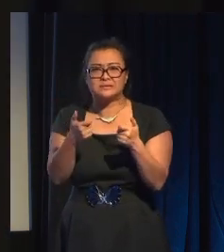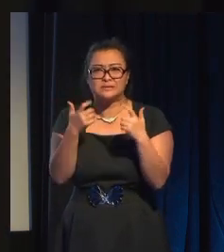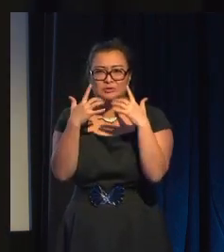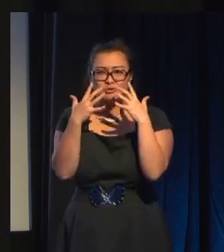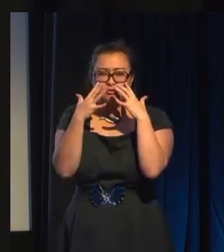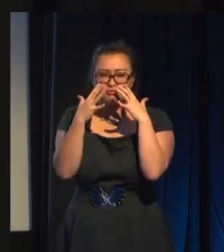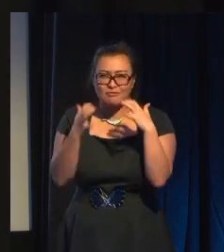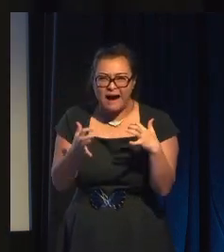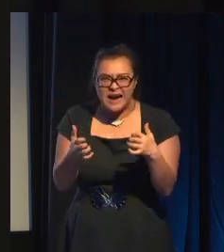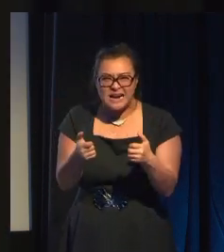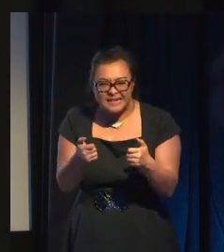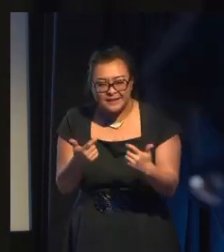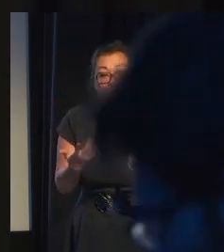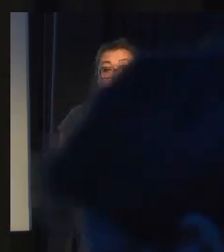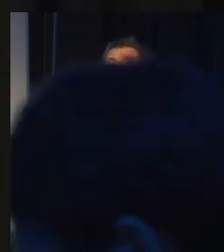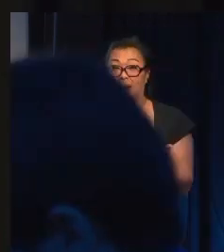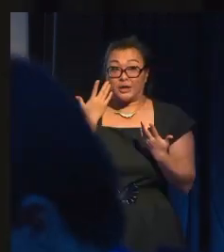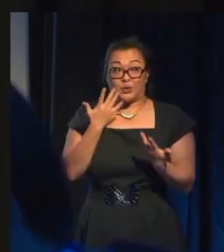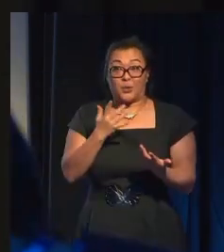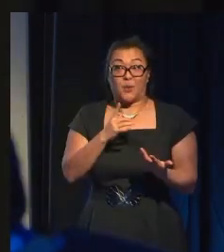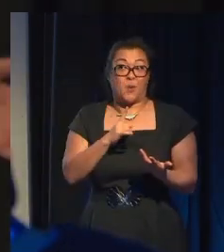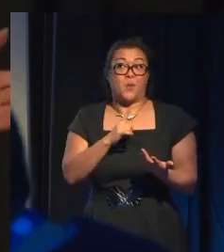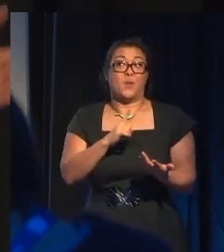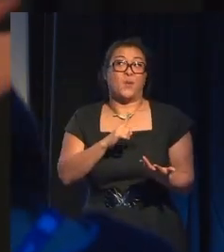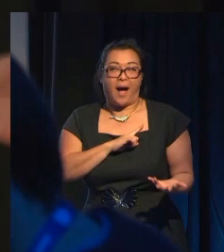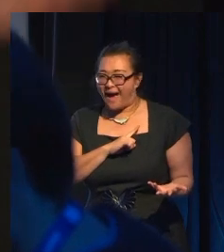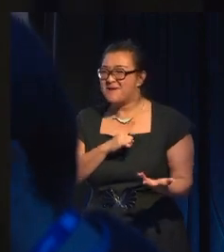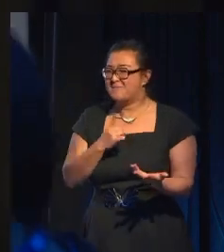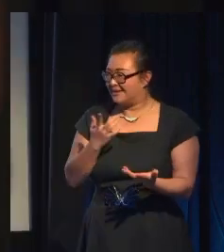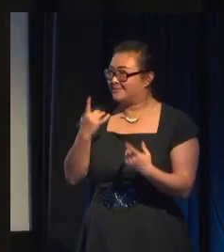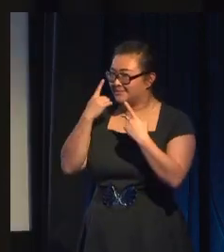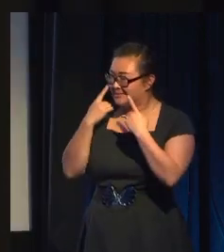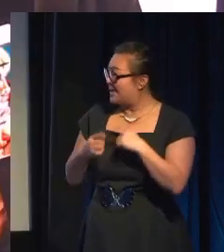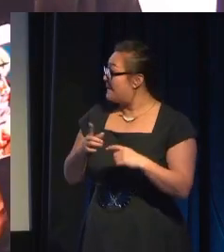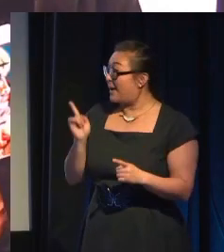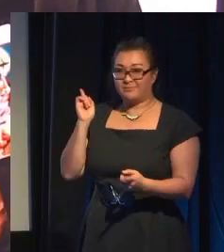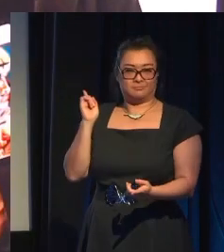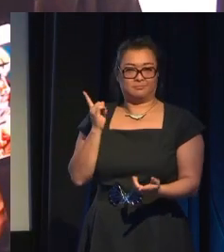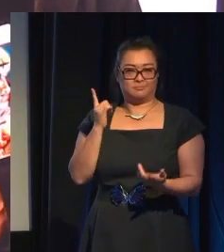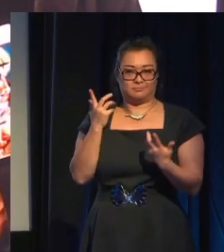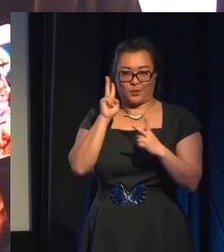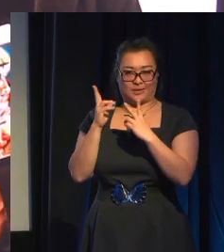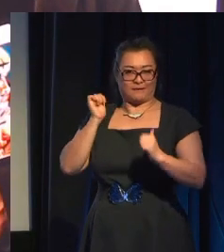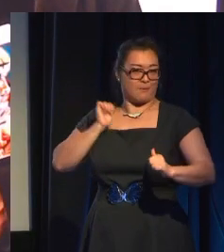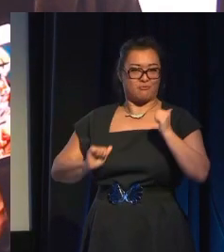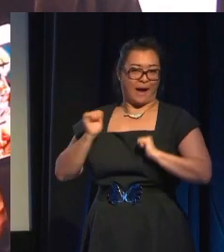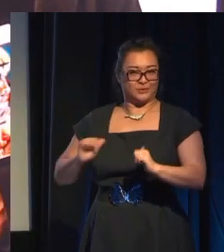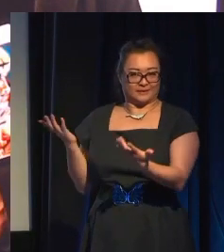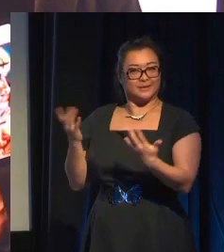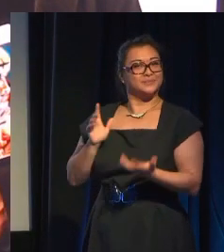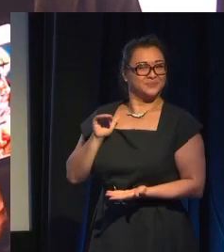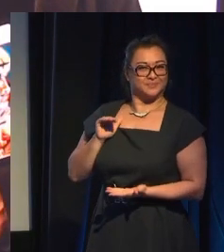I won't speculate as to why. But he's obviously very proud of it. Look at him. Look at him. It's like...